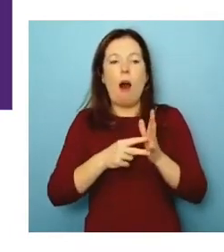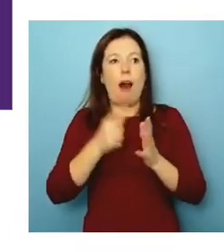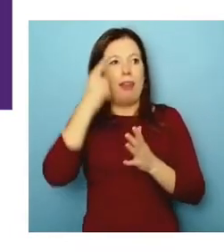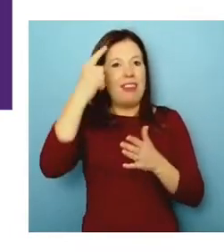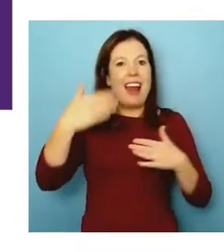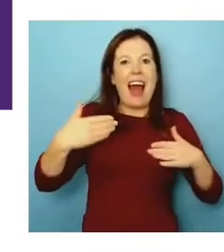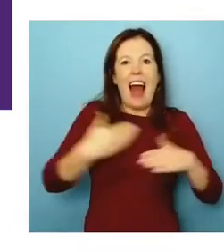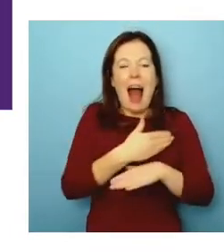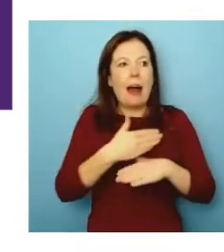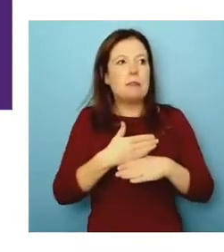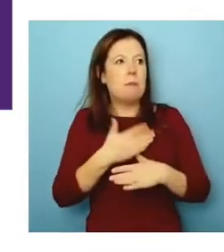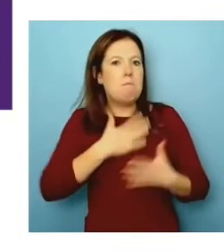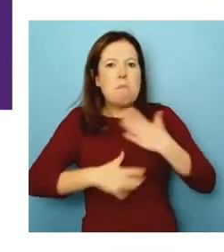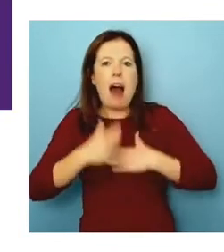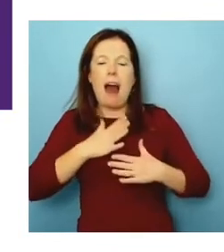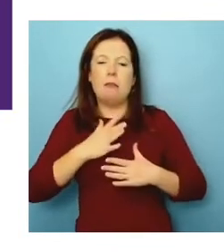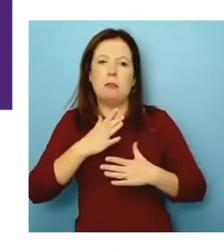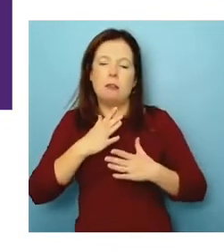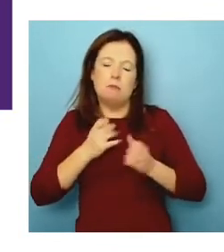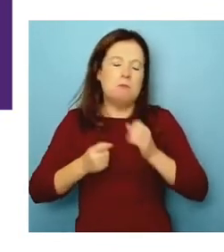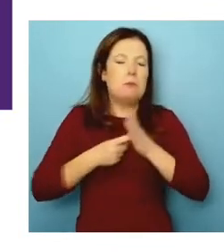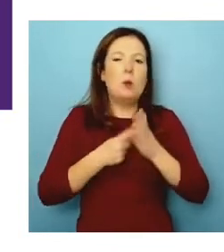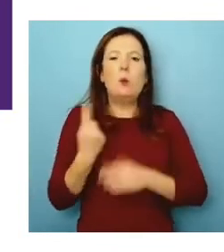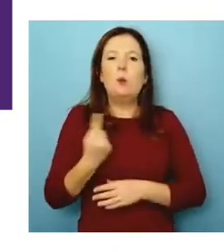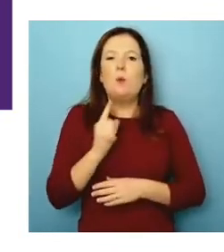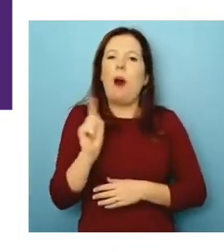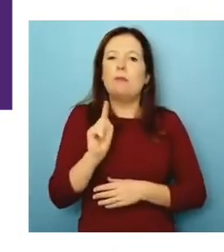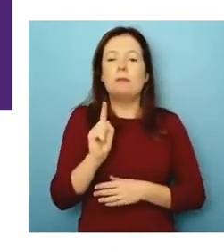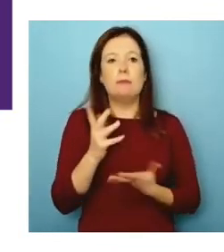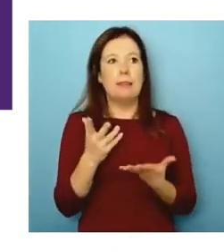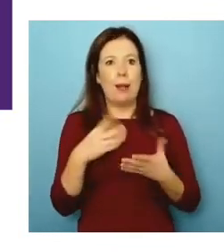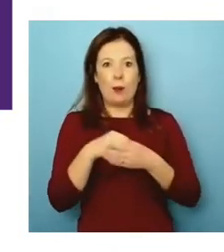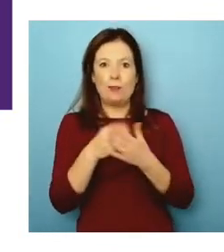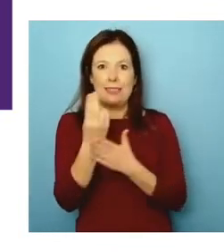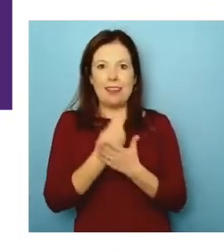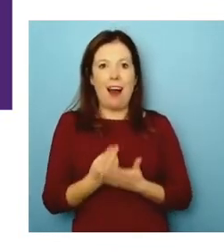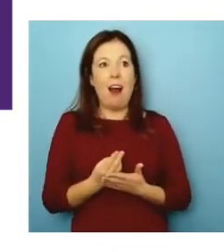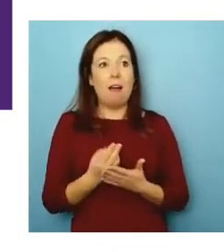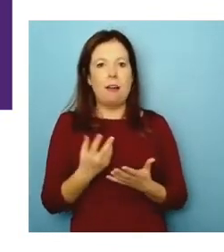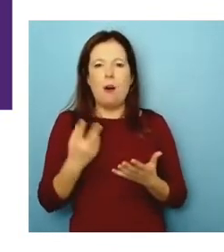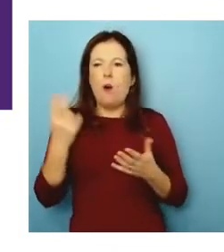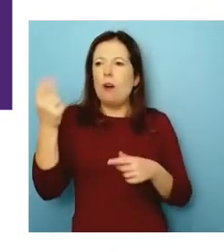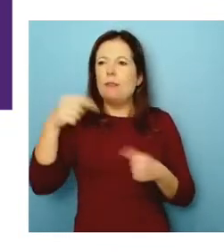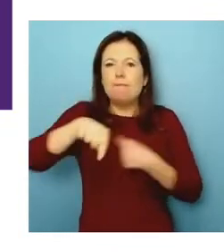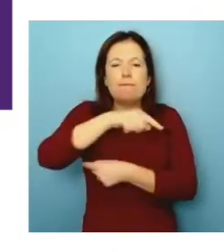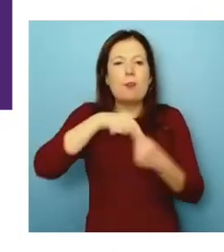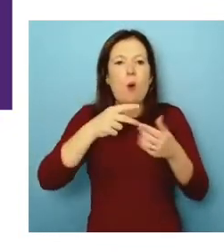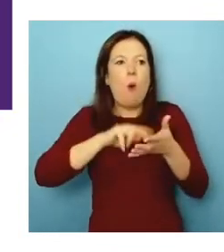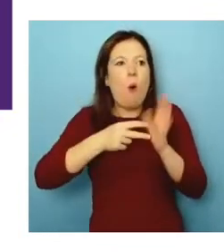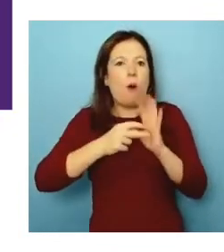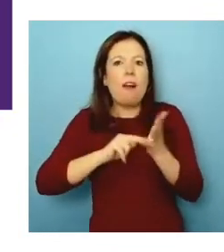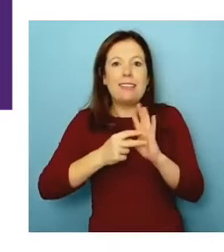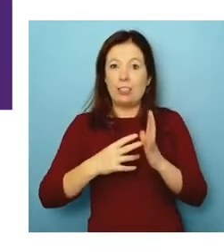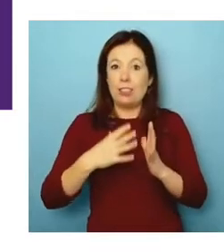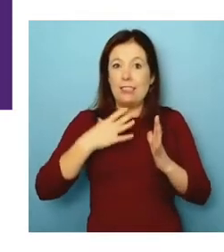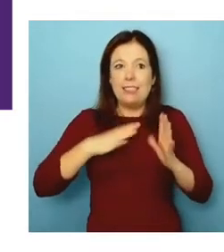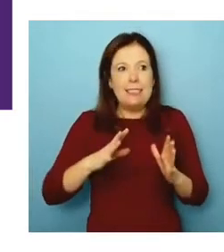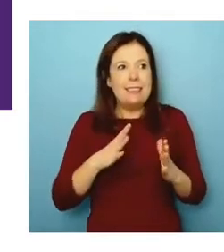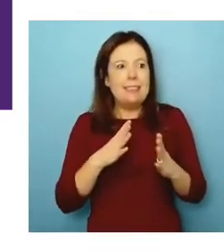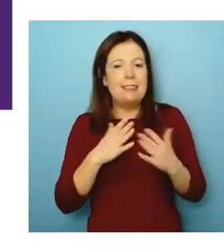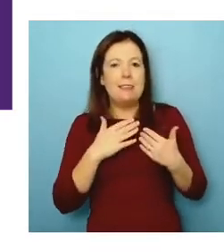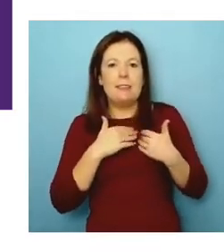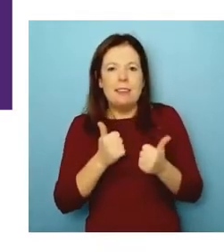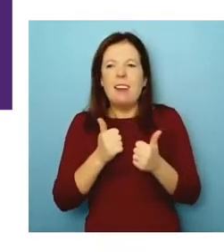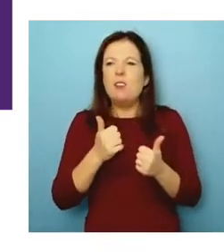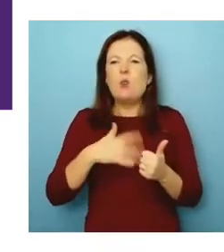design perspective to understand that you have expertise and passions within the organization. That's not necessarily follows the normal, the normal hierarchy. So